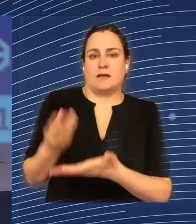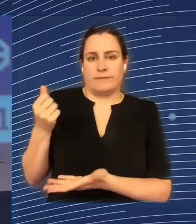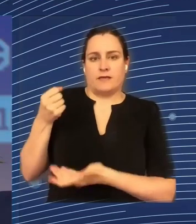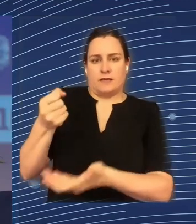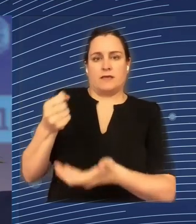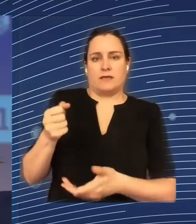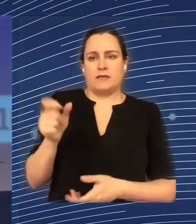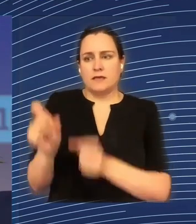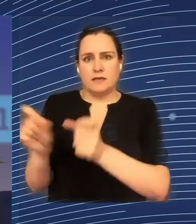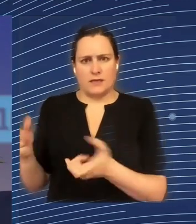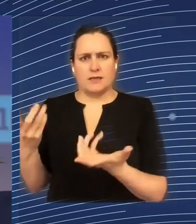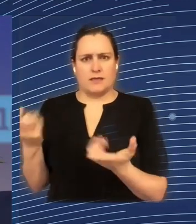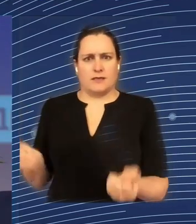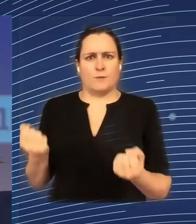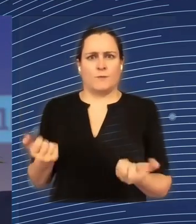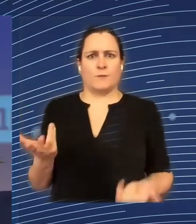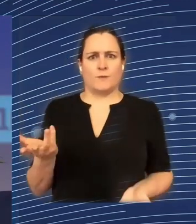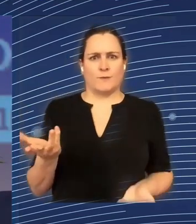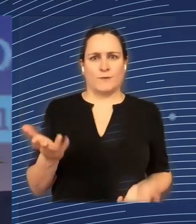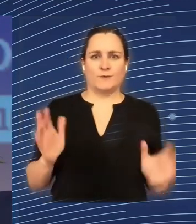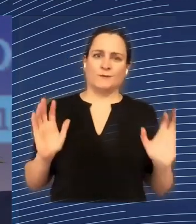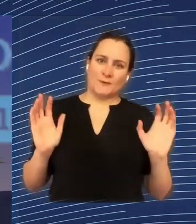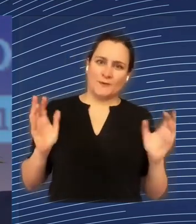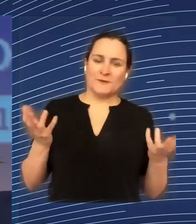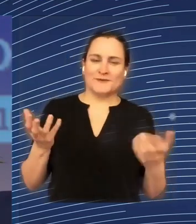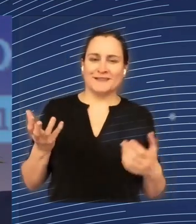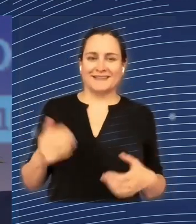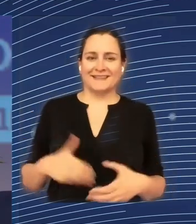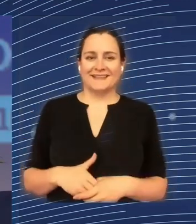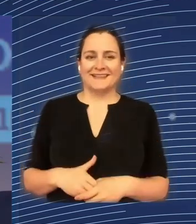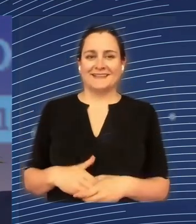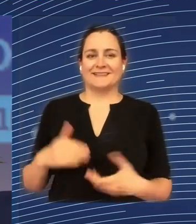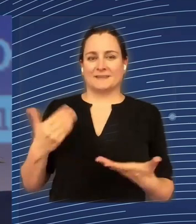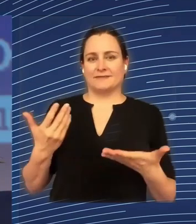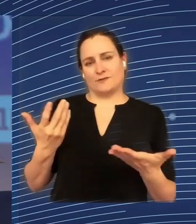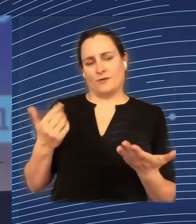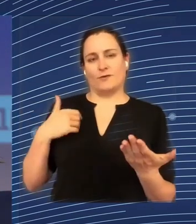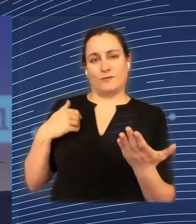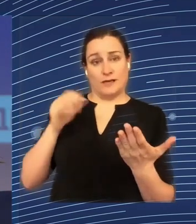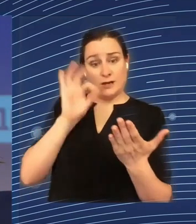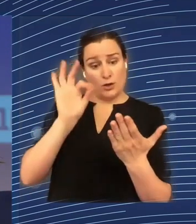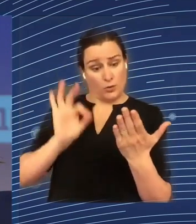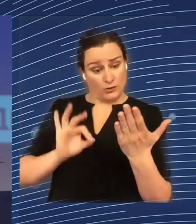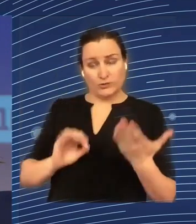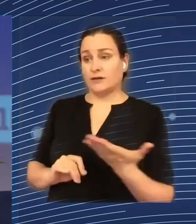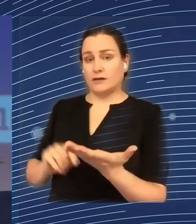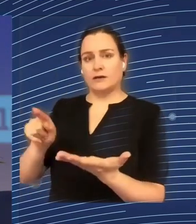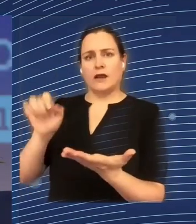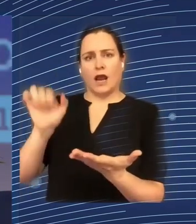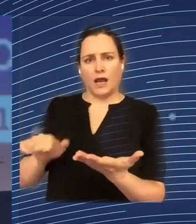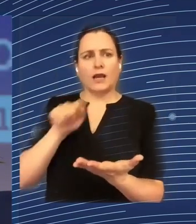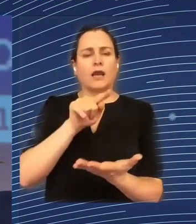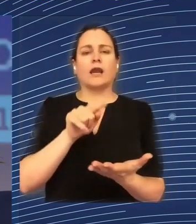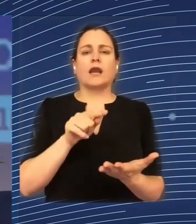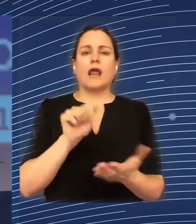is why to ask them such questions that could be easily answered by the machines. So first thing. Another thing